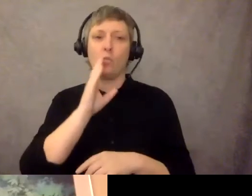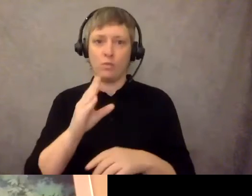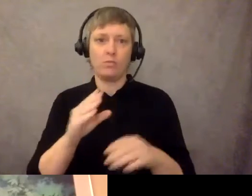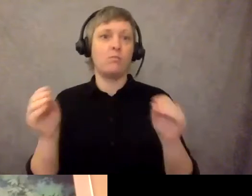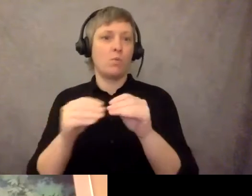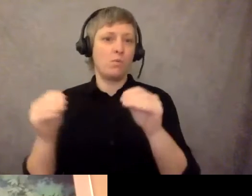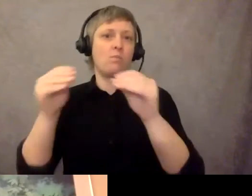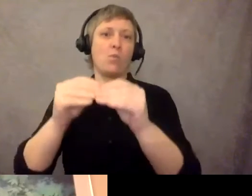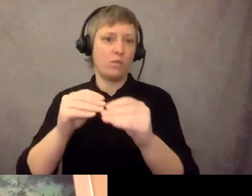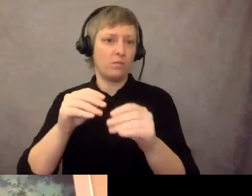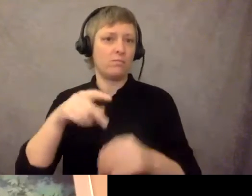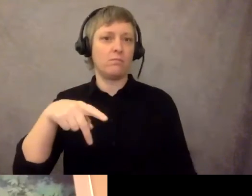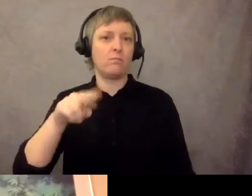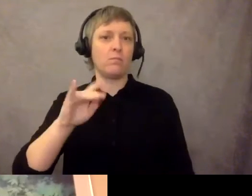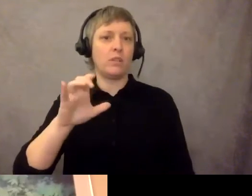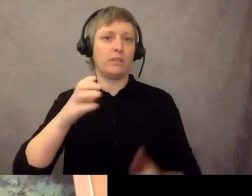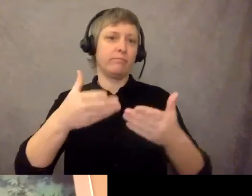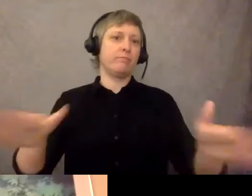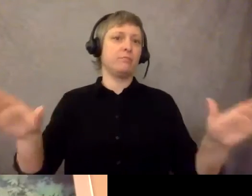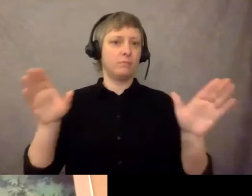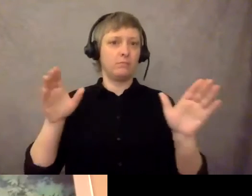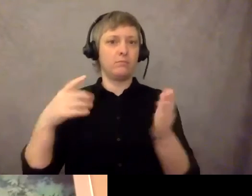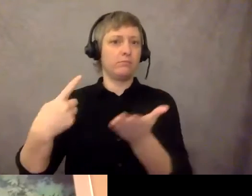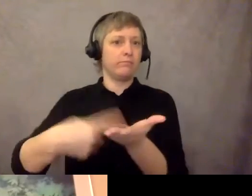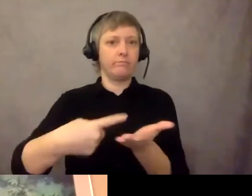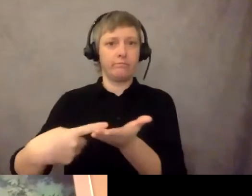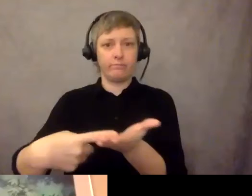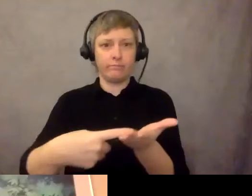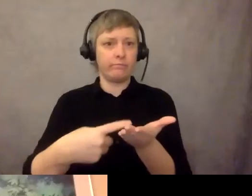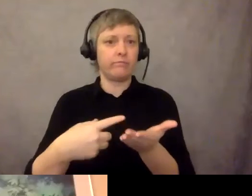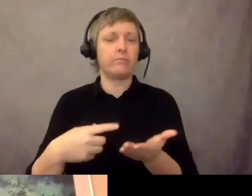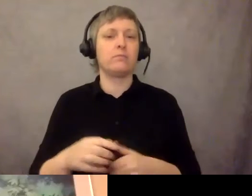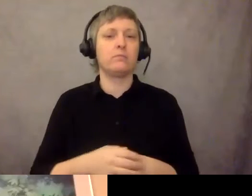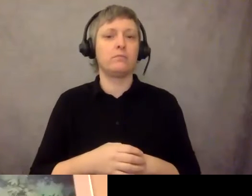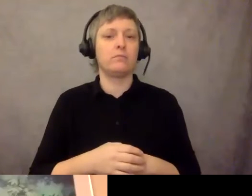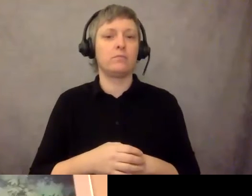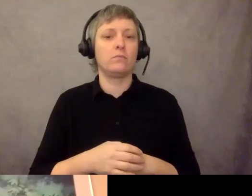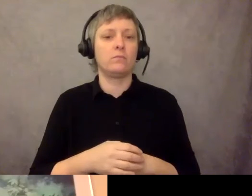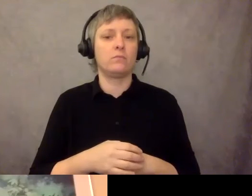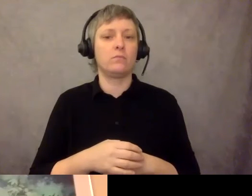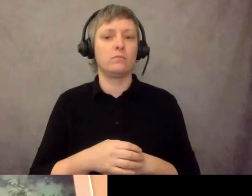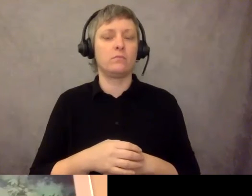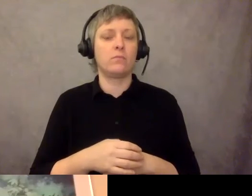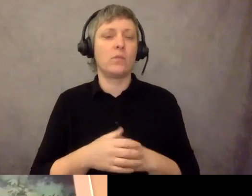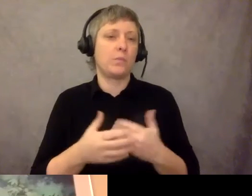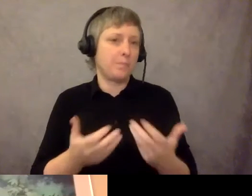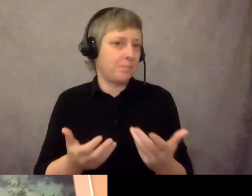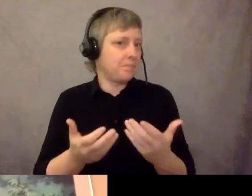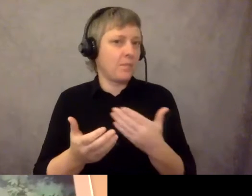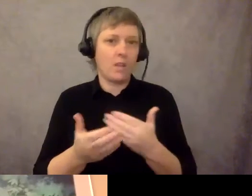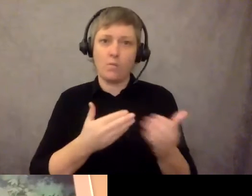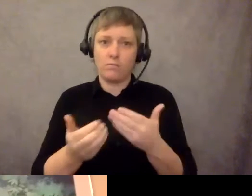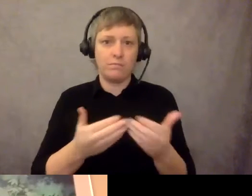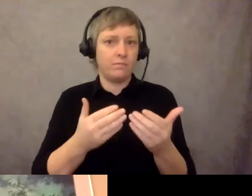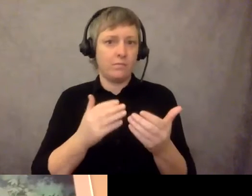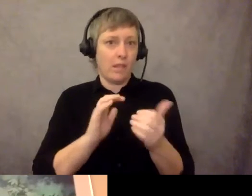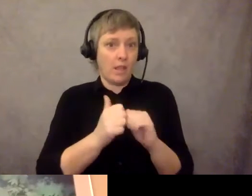engagement. No matter which way the district decisions go, there will be a lot of public engagement